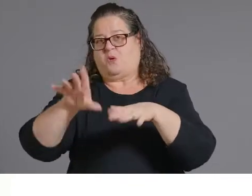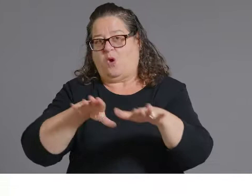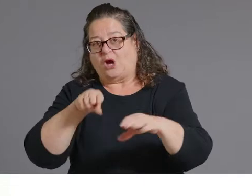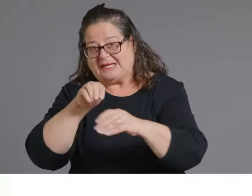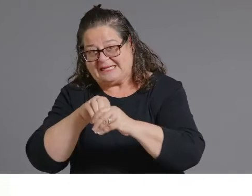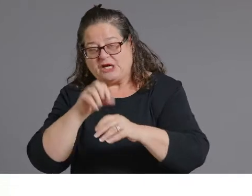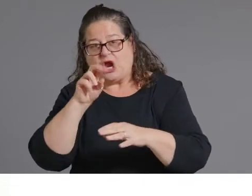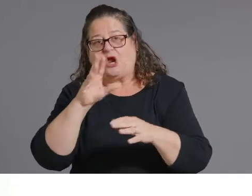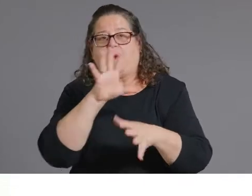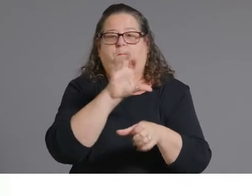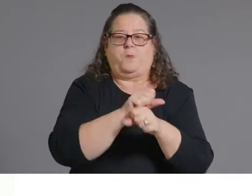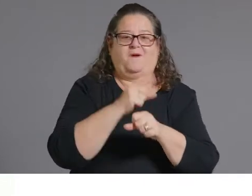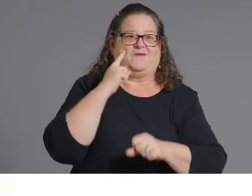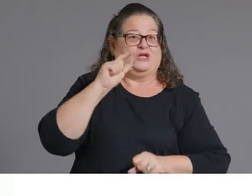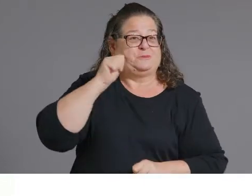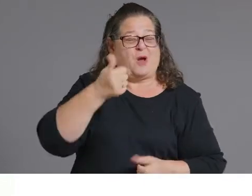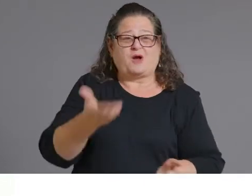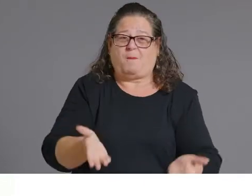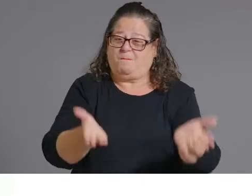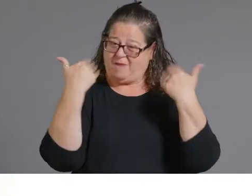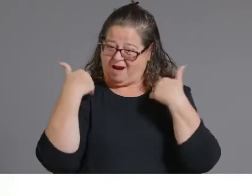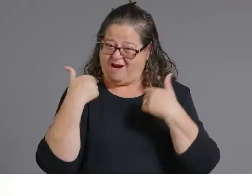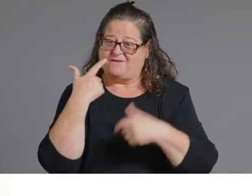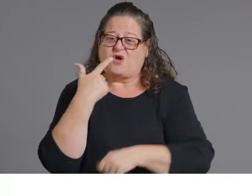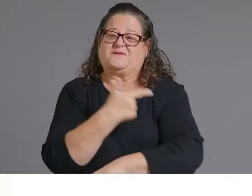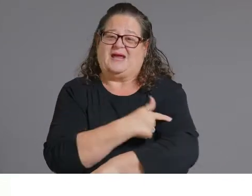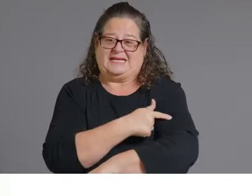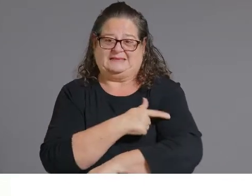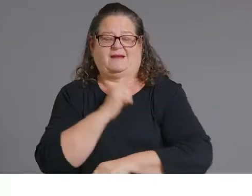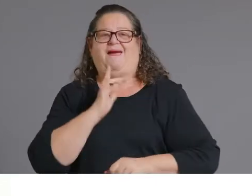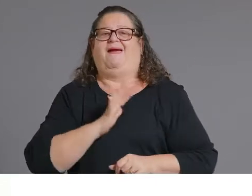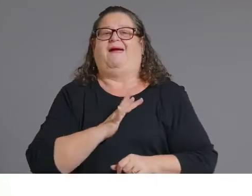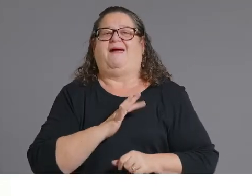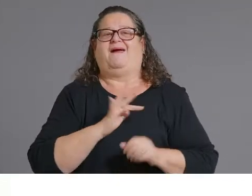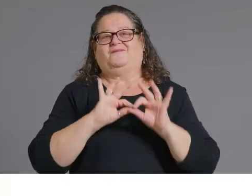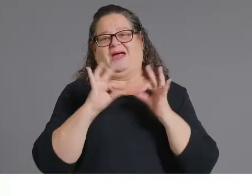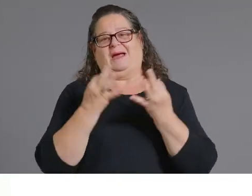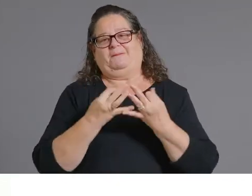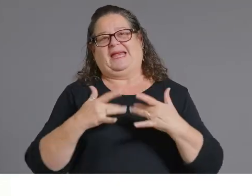getting vaccinated at this this really cool family event.